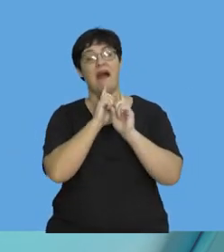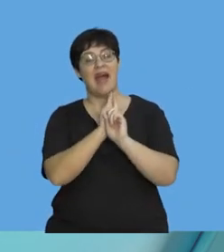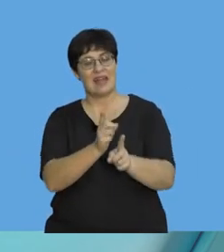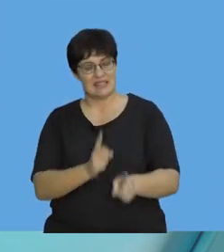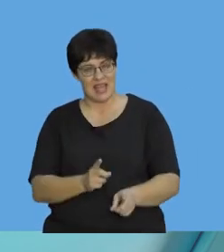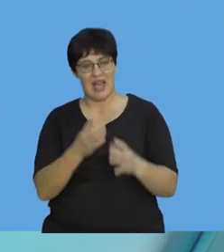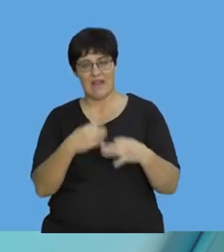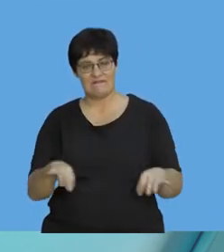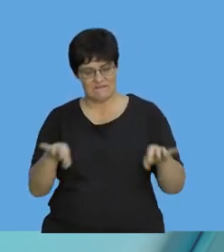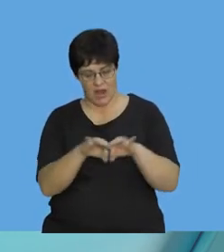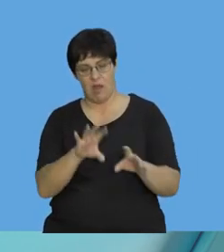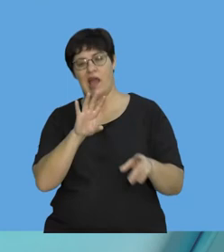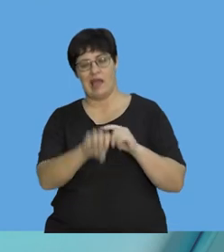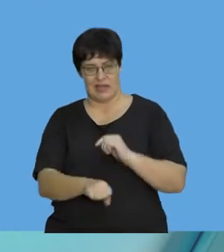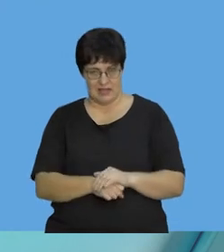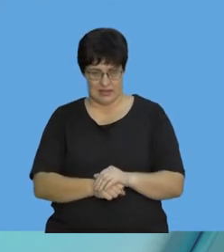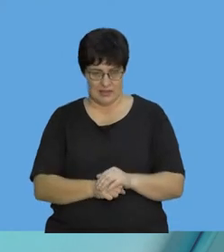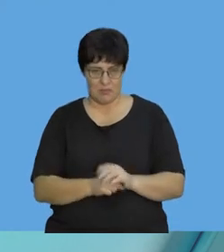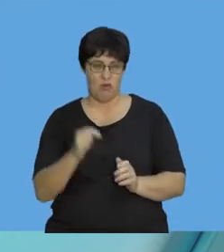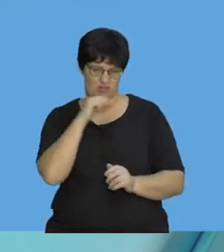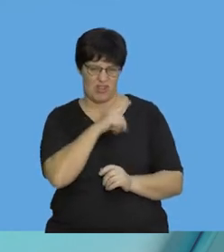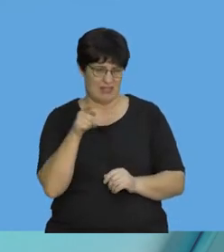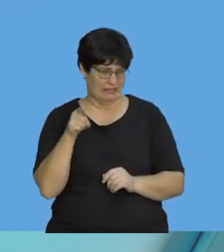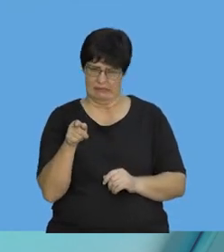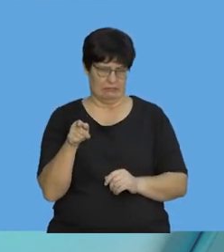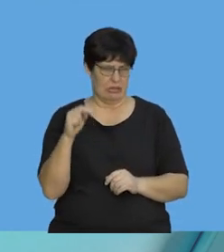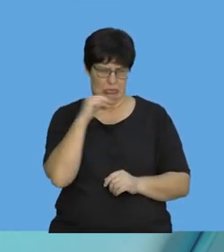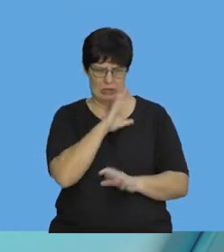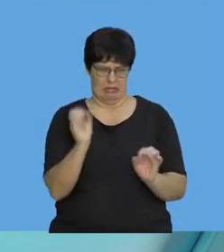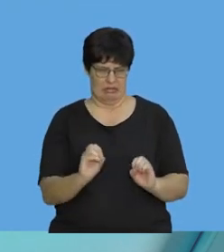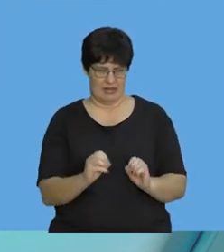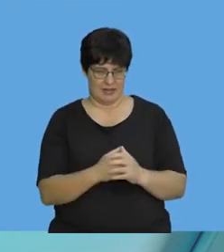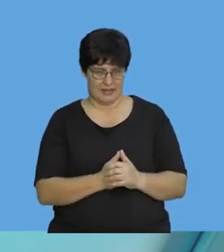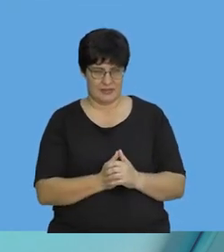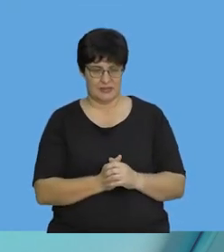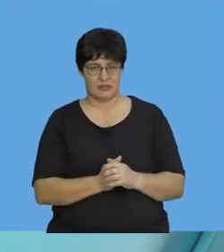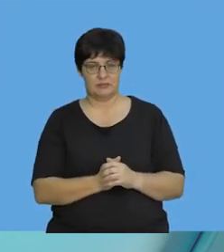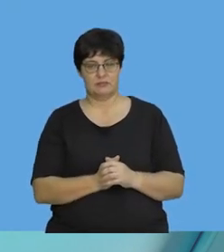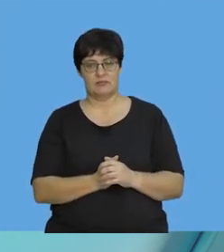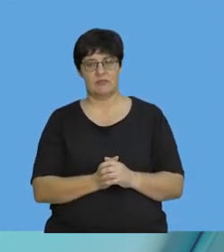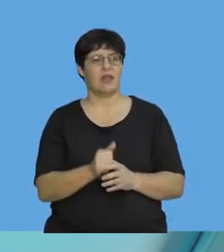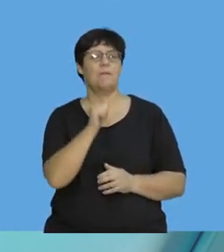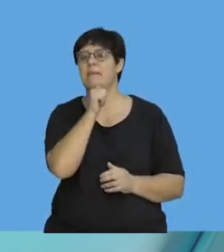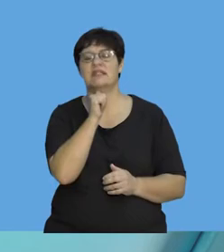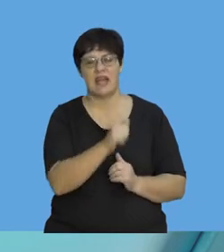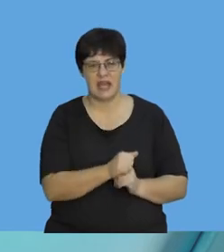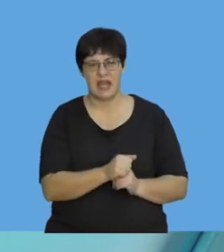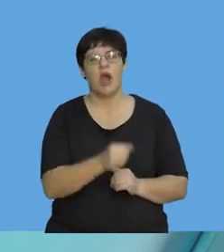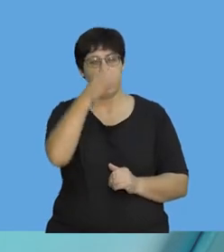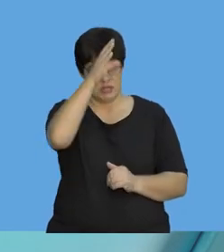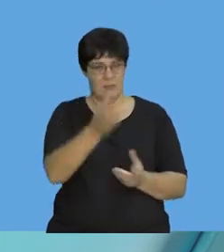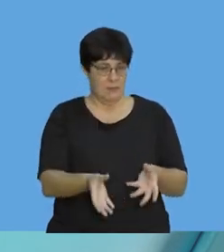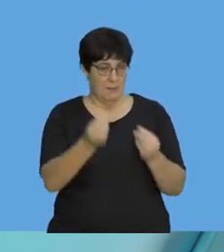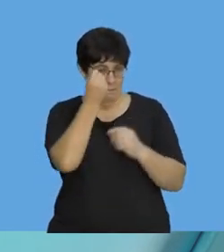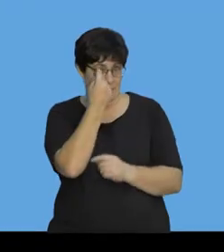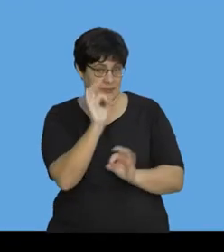answers and the values make more sense, so they're more realistic. This is not realistic. Okay. But it doesn't matter. you got